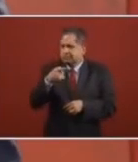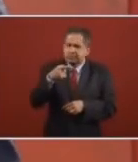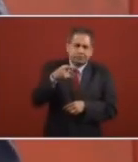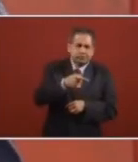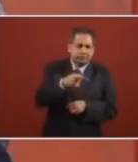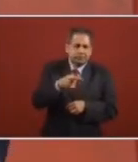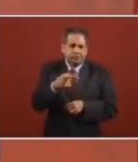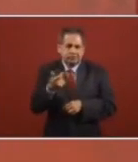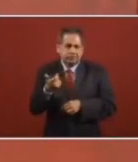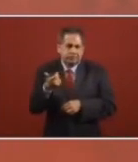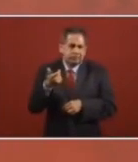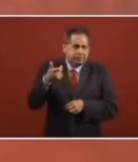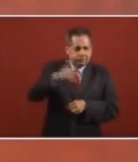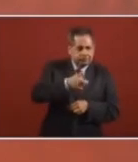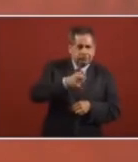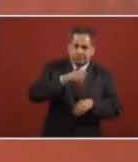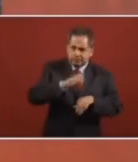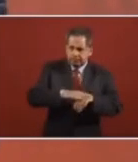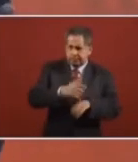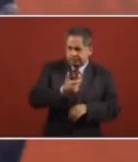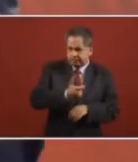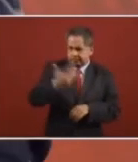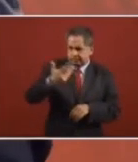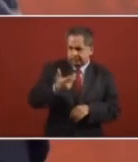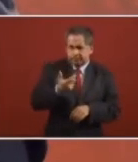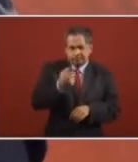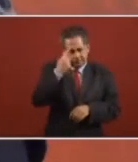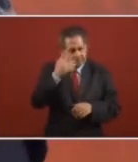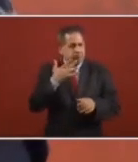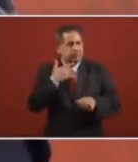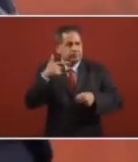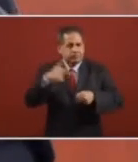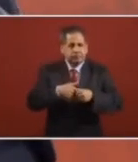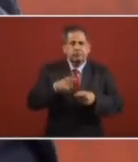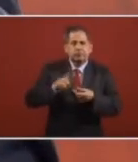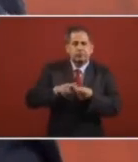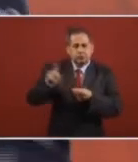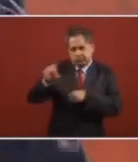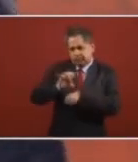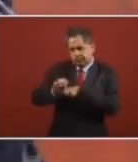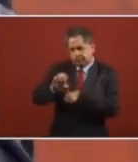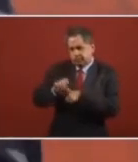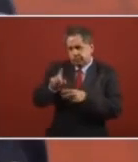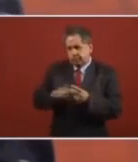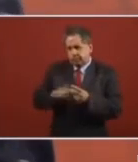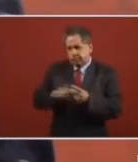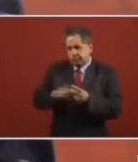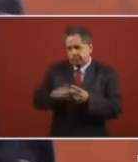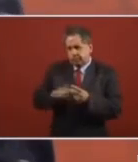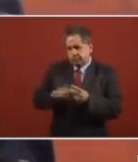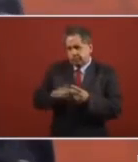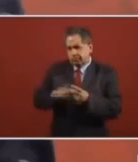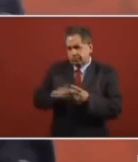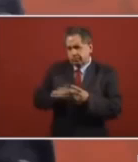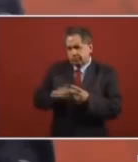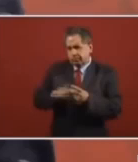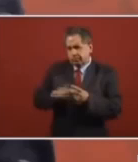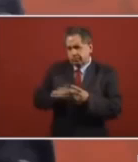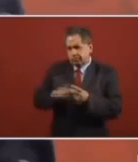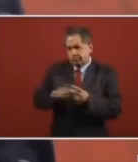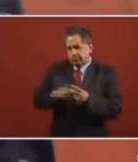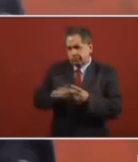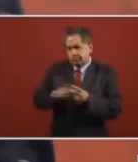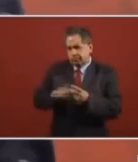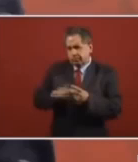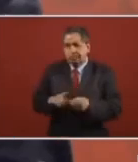But where does it come to raise the price of combustibles? It comes